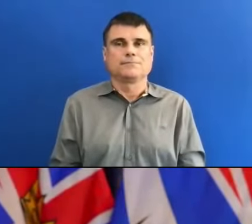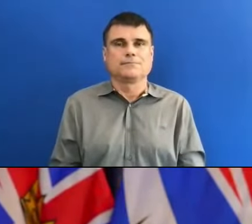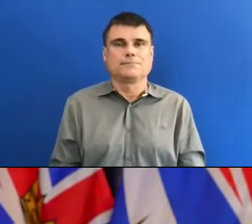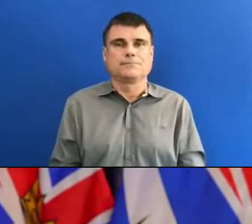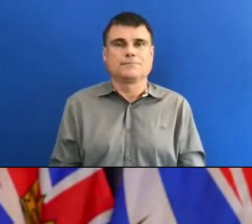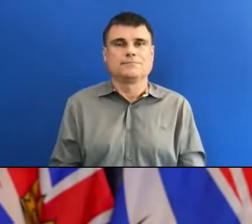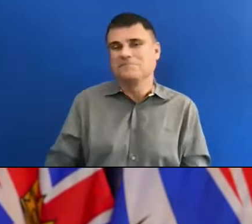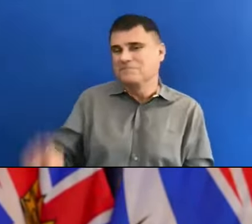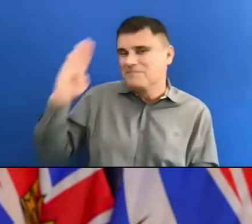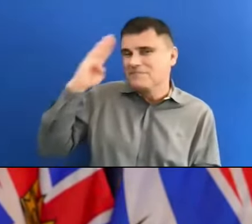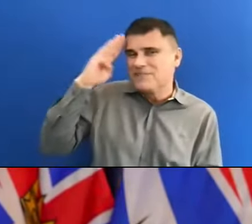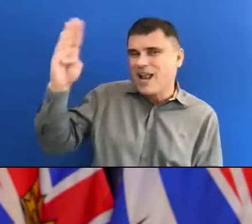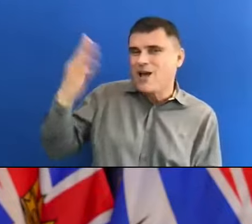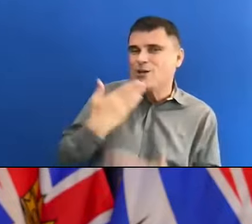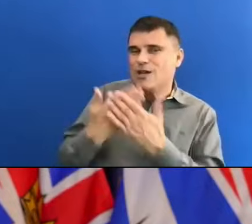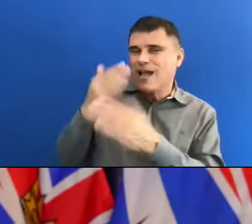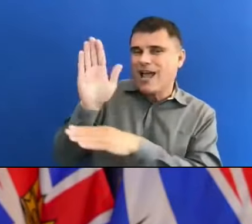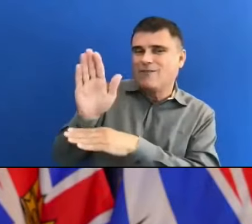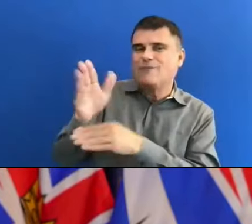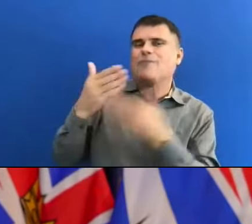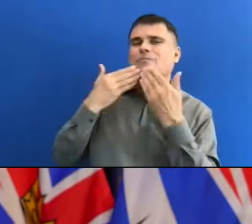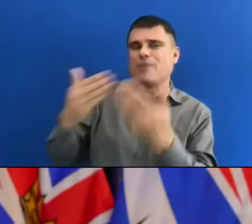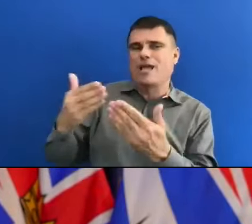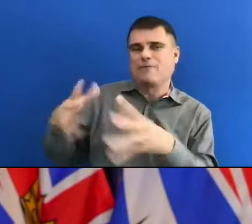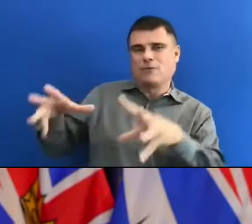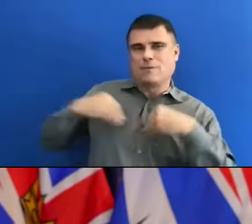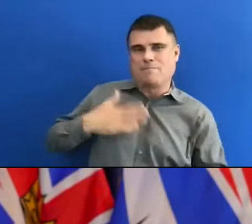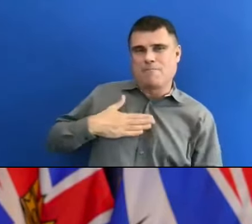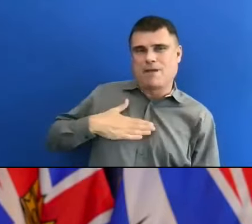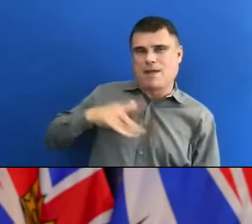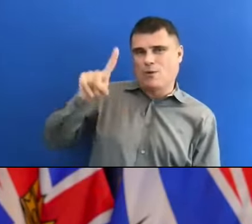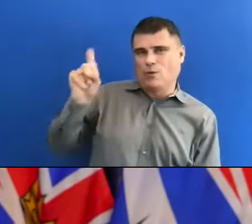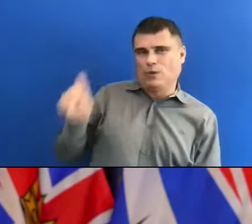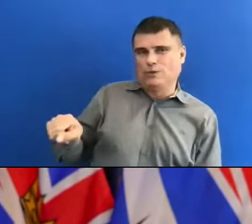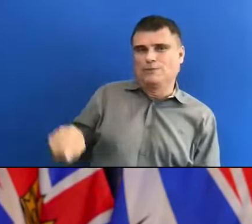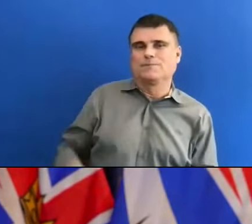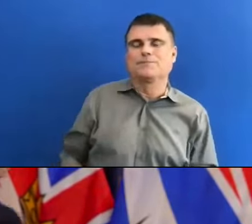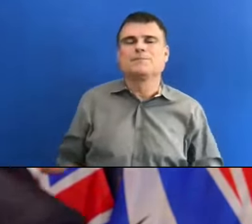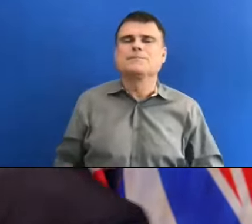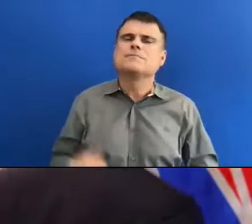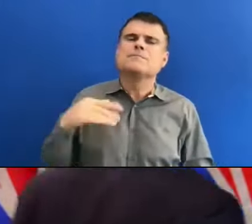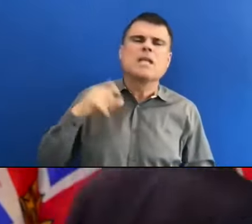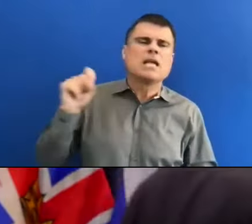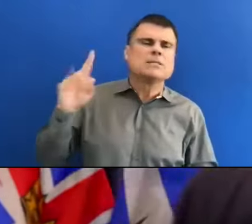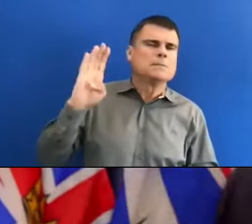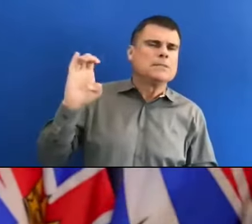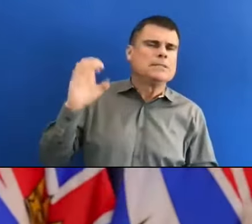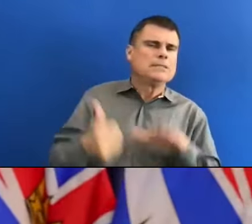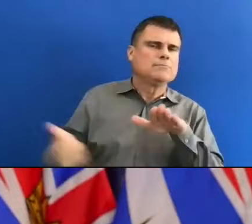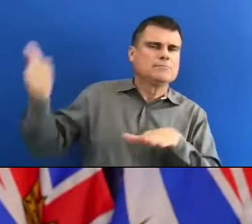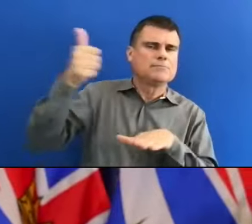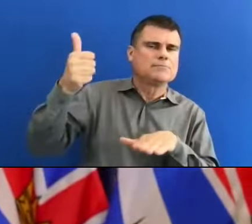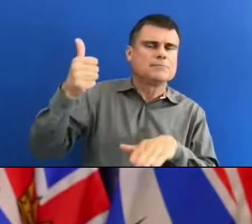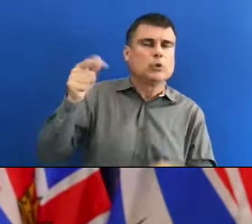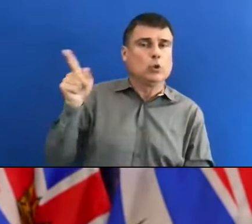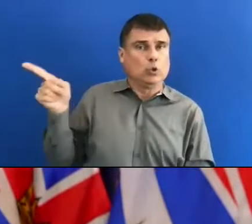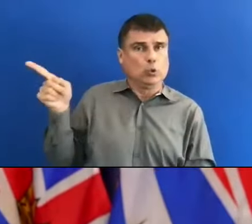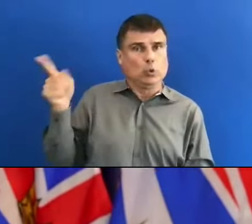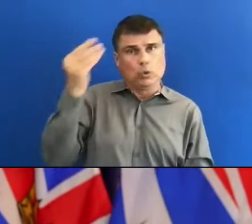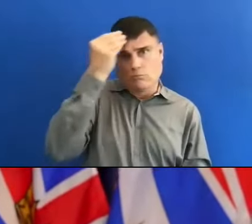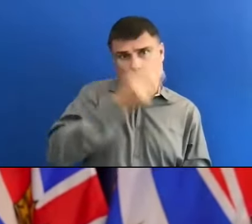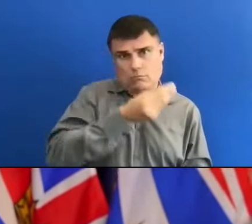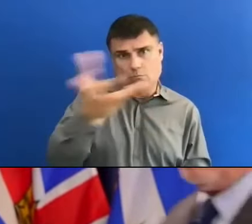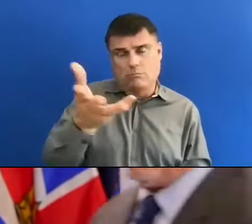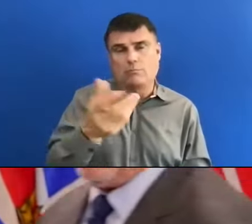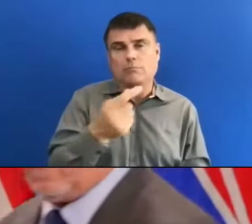Hi. Good afternoon. Thank you for taking my question. Premier Horgan, I just want to come back to what you said earlier. called BC's results during the